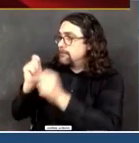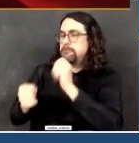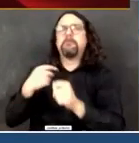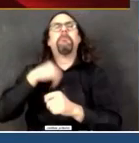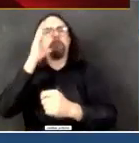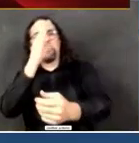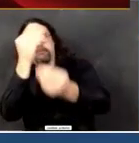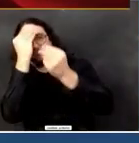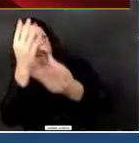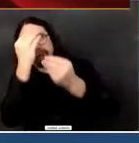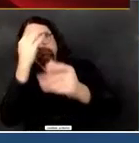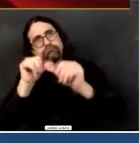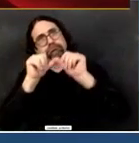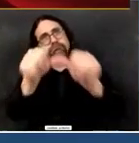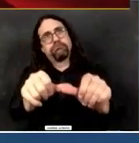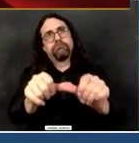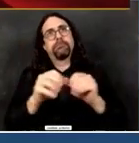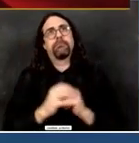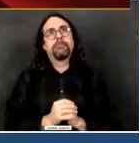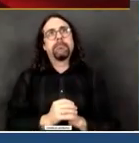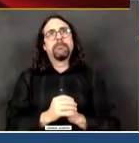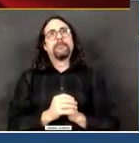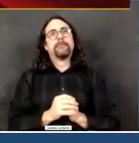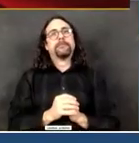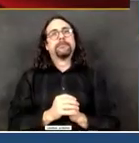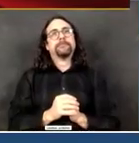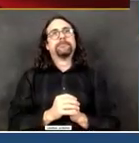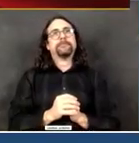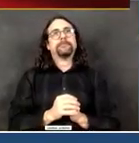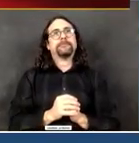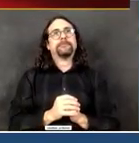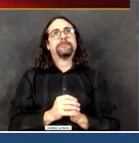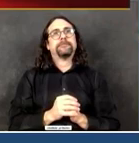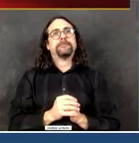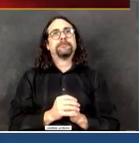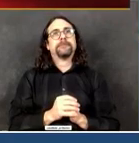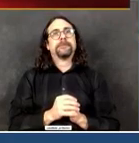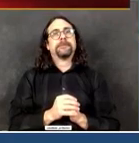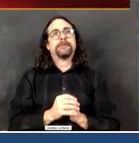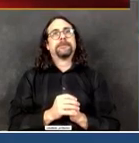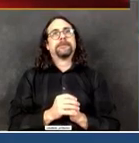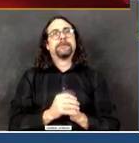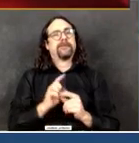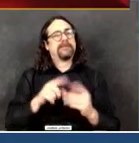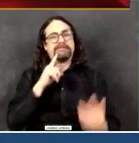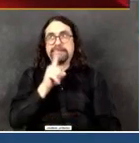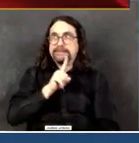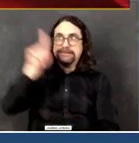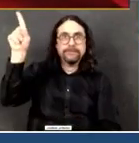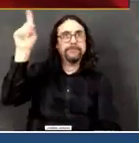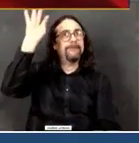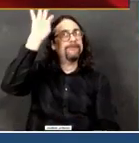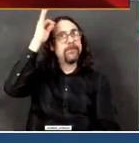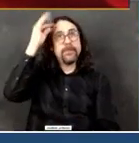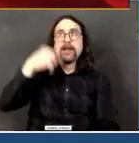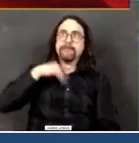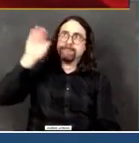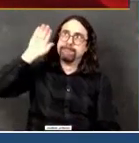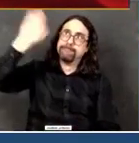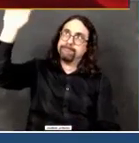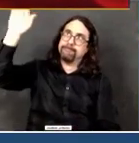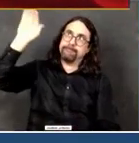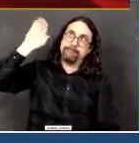up. Again, they have not been doing what we all needed, and this is true all over the country. We have not gotten the help we needed on testing.